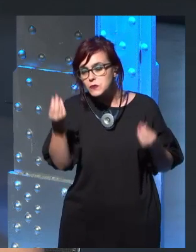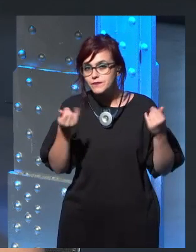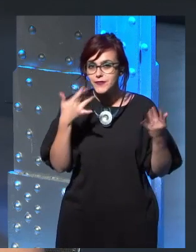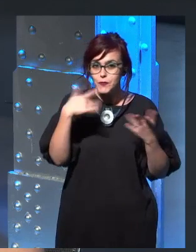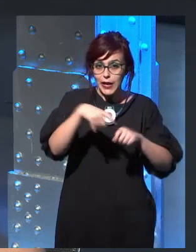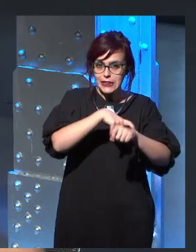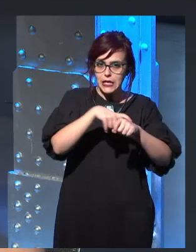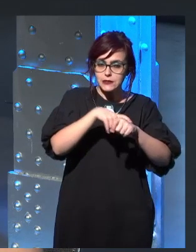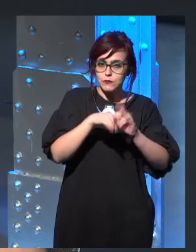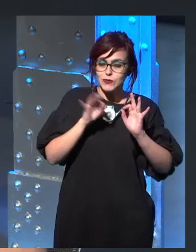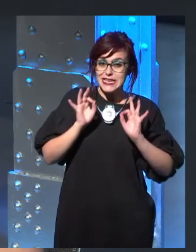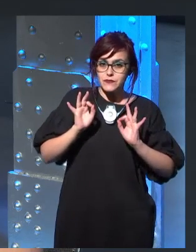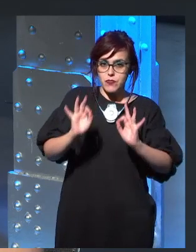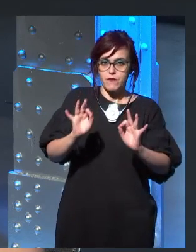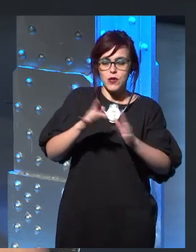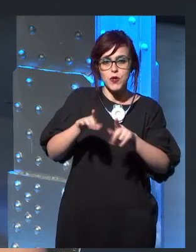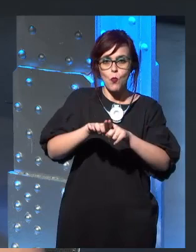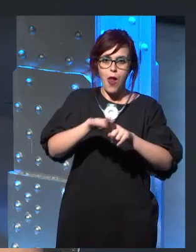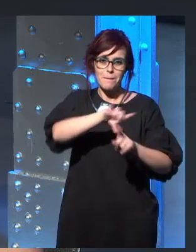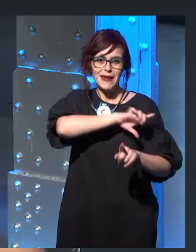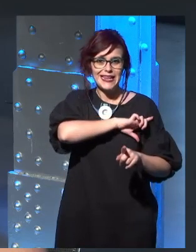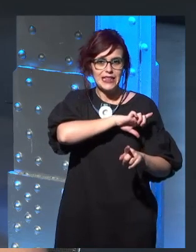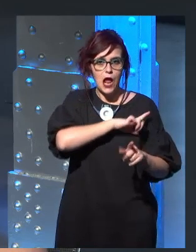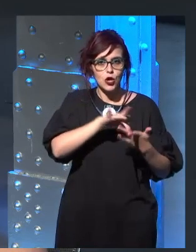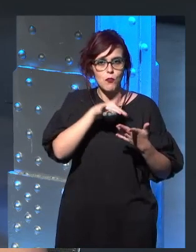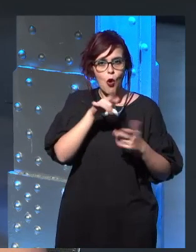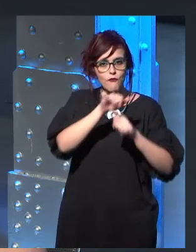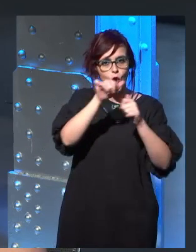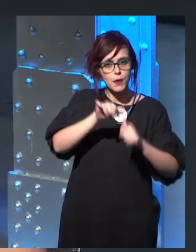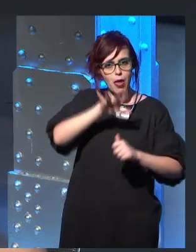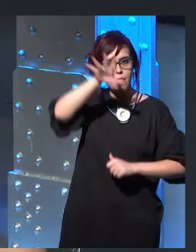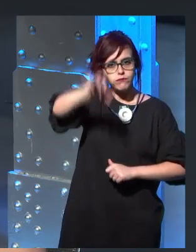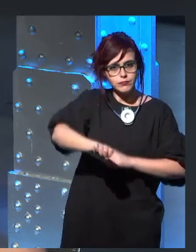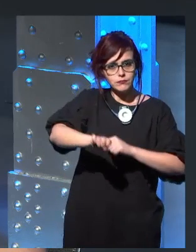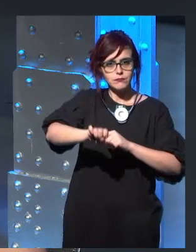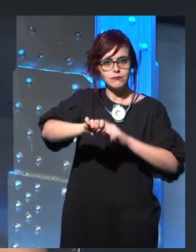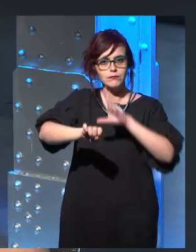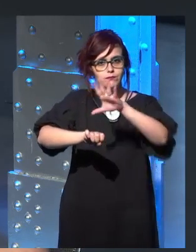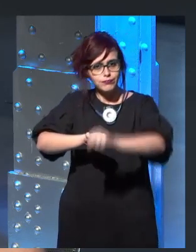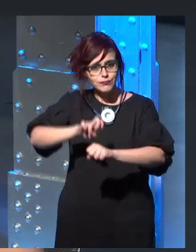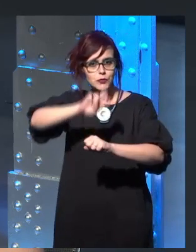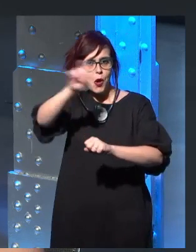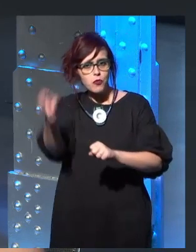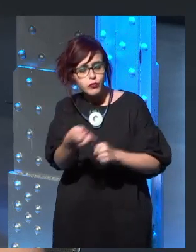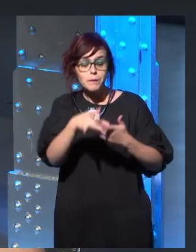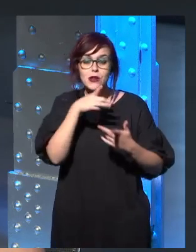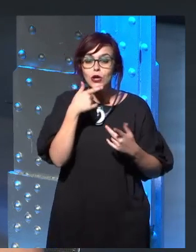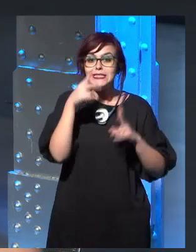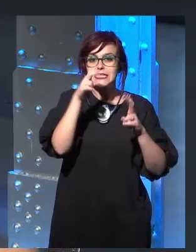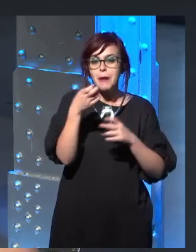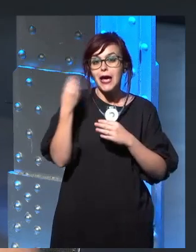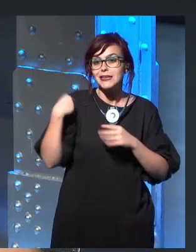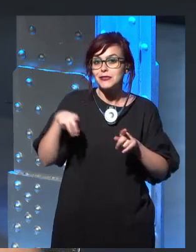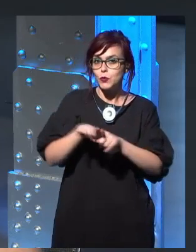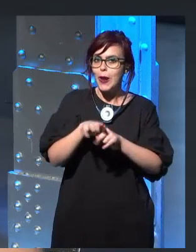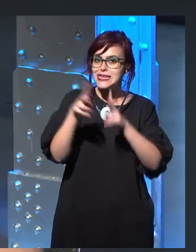uh, cover the same ground and capture the same things. So, uh, uh, it depends a little bit if they want to go in a